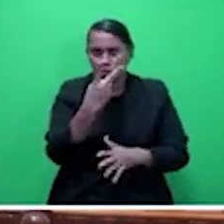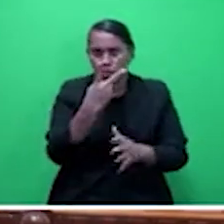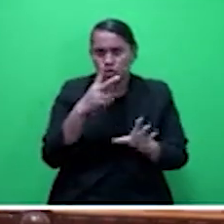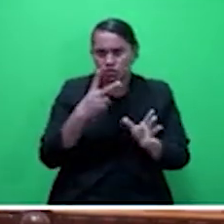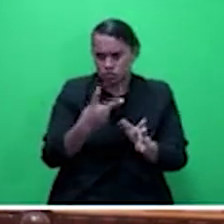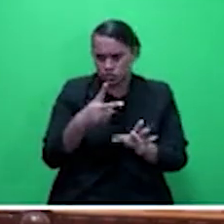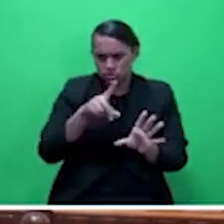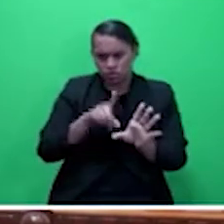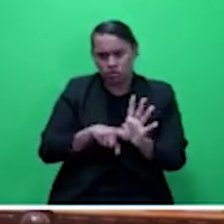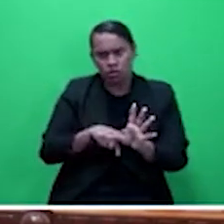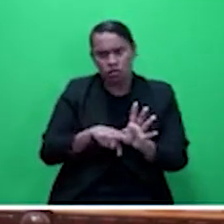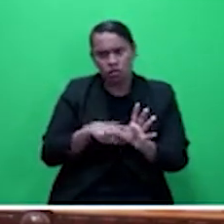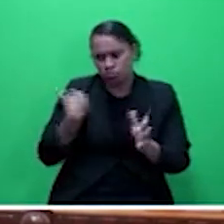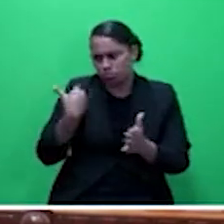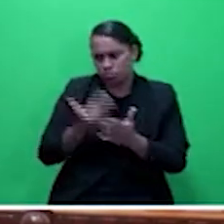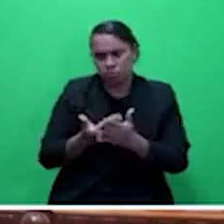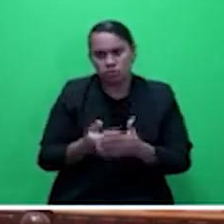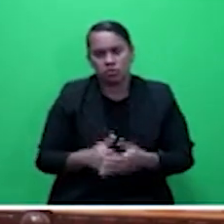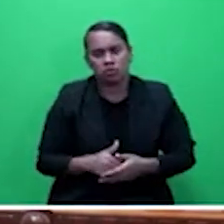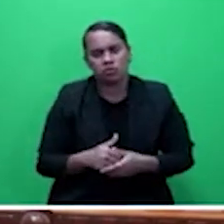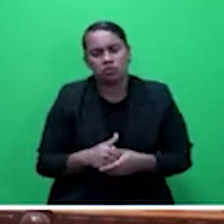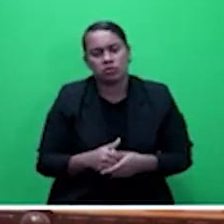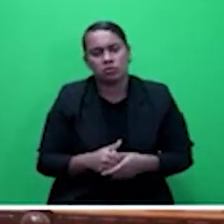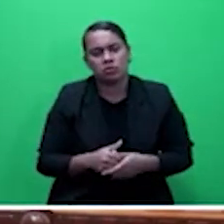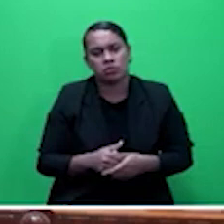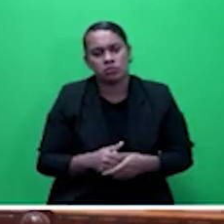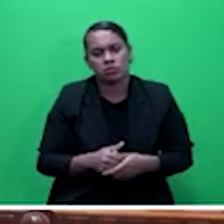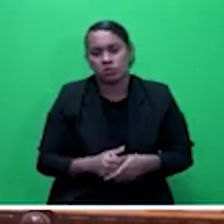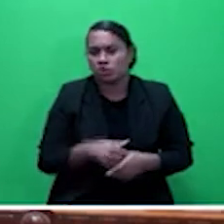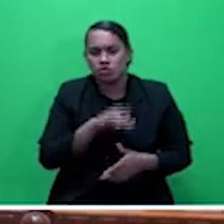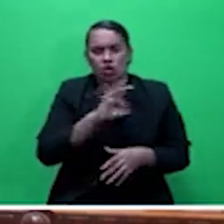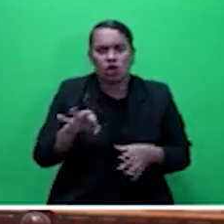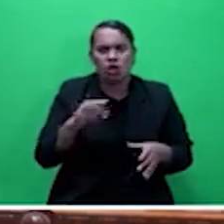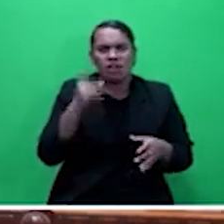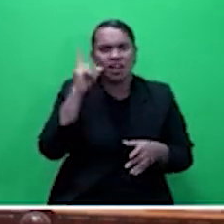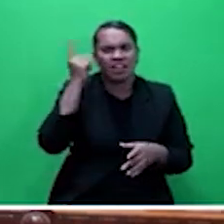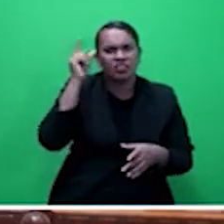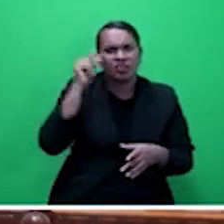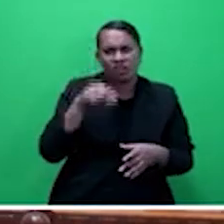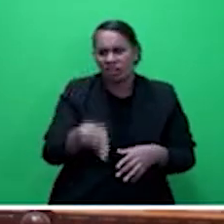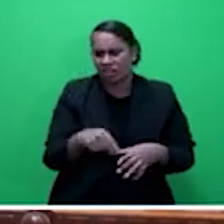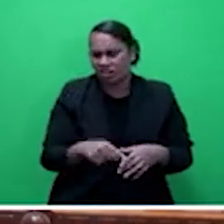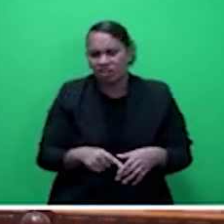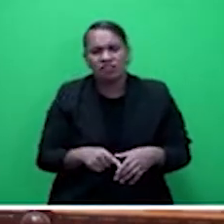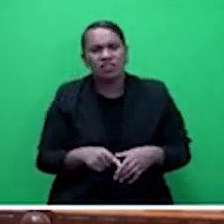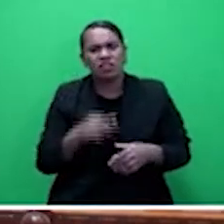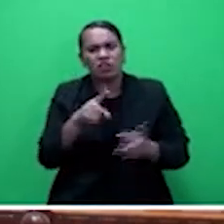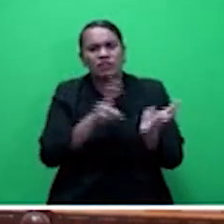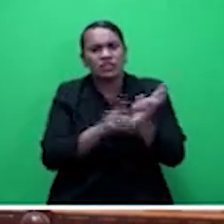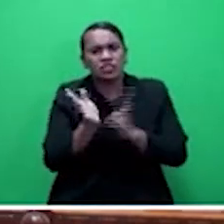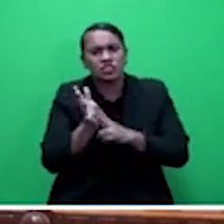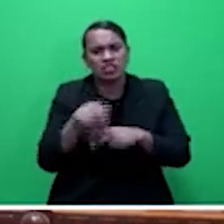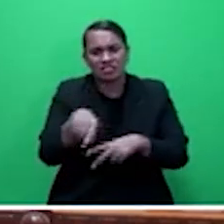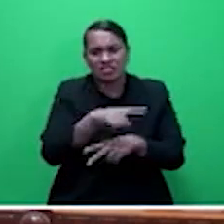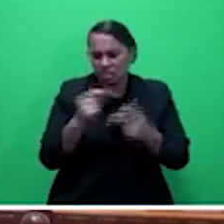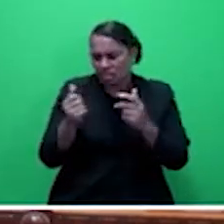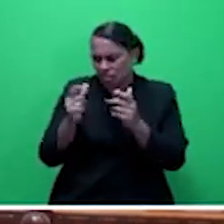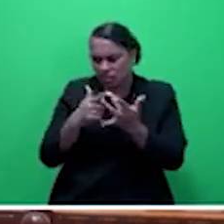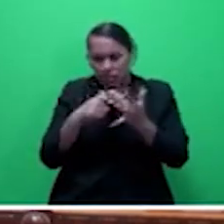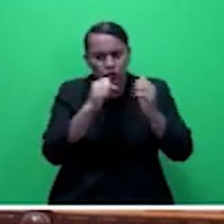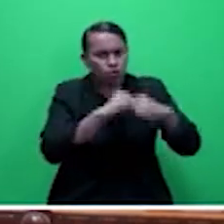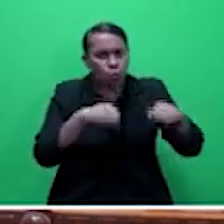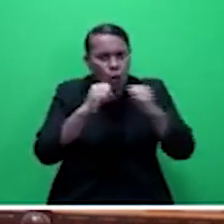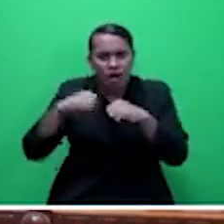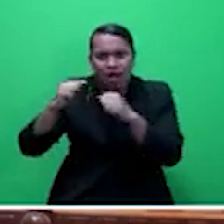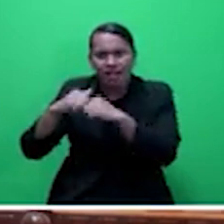And not only in a village, in every settlement where you know that the structures